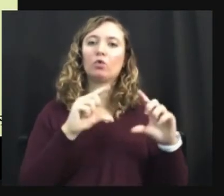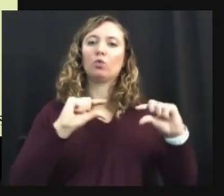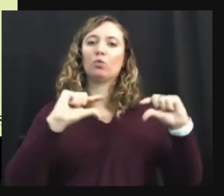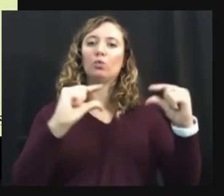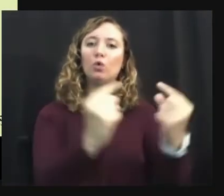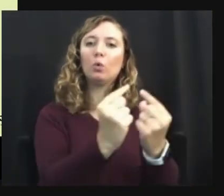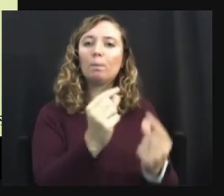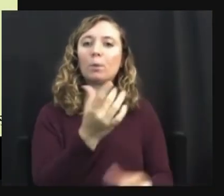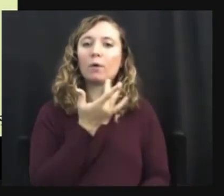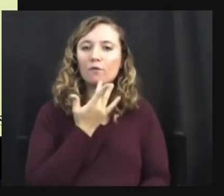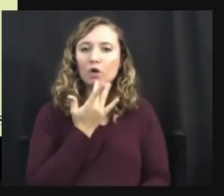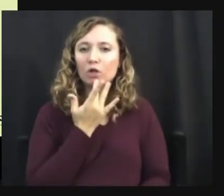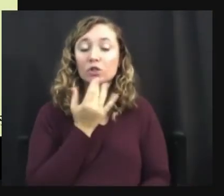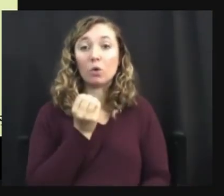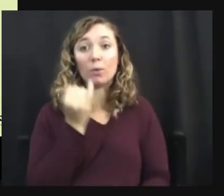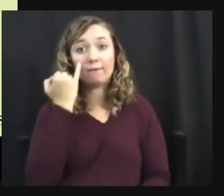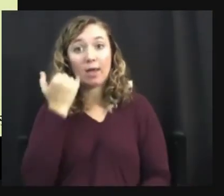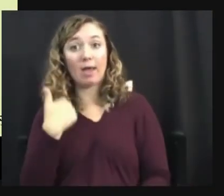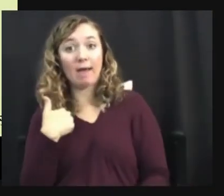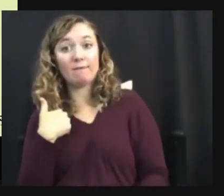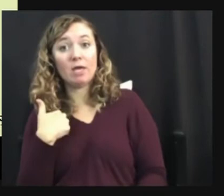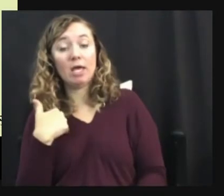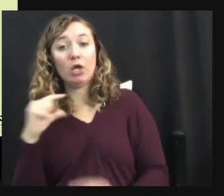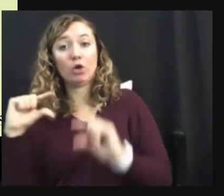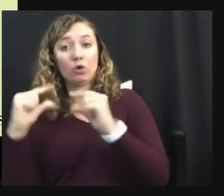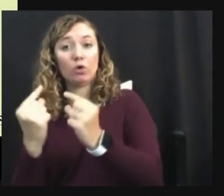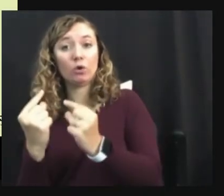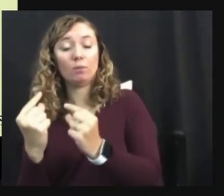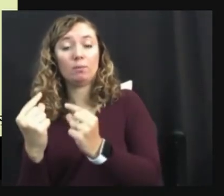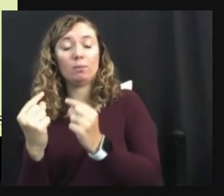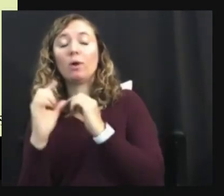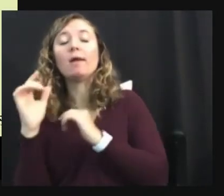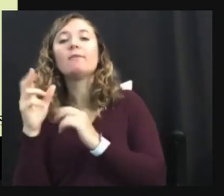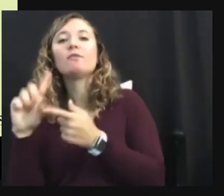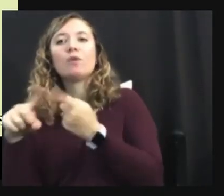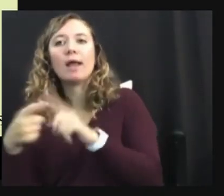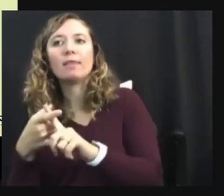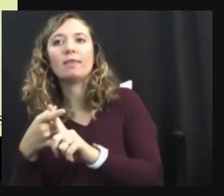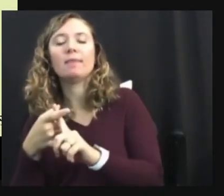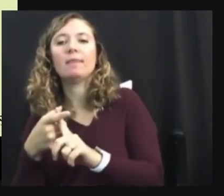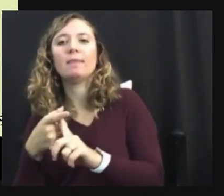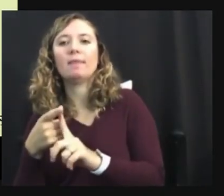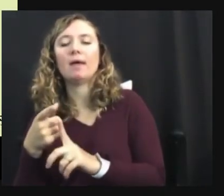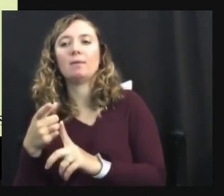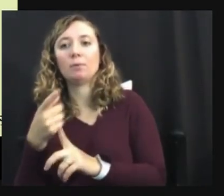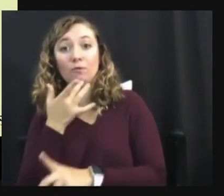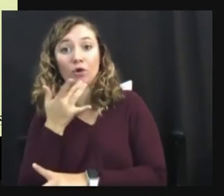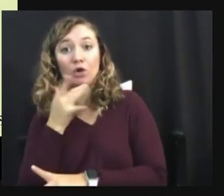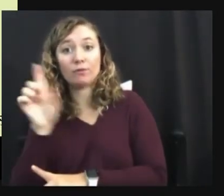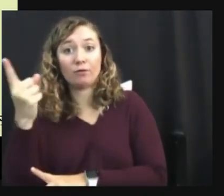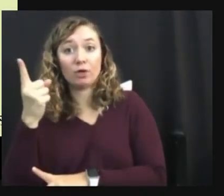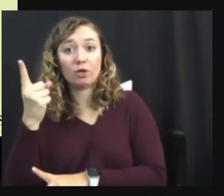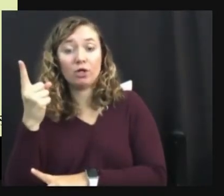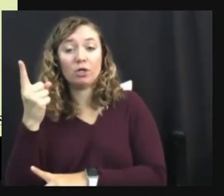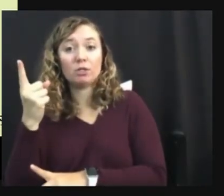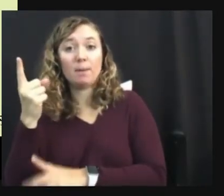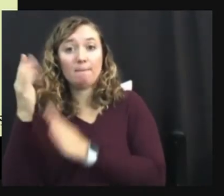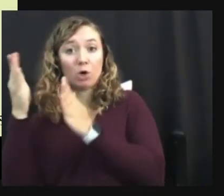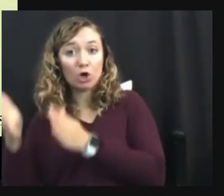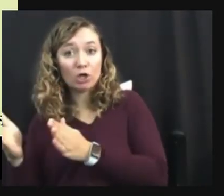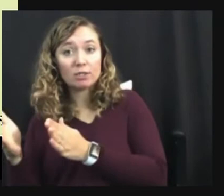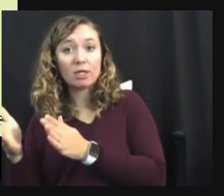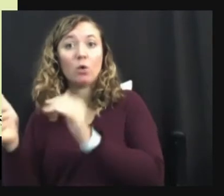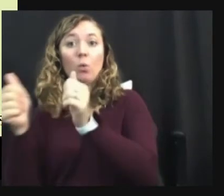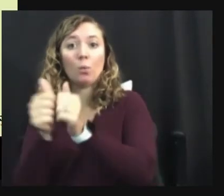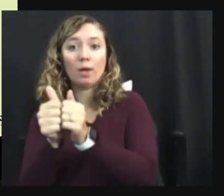I had a friend who prefers person first language with autism, so they want to be there, they, they identify as a person